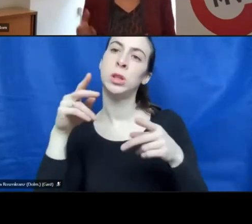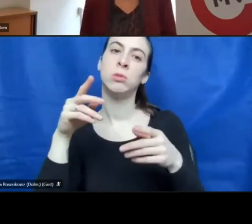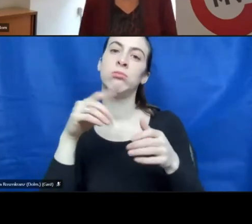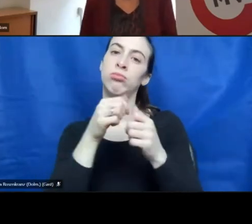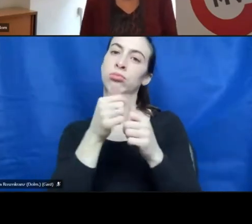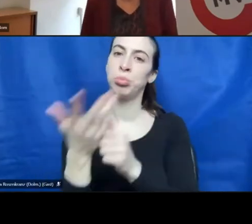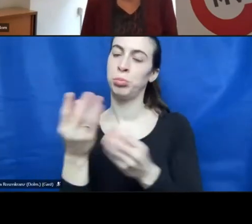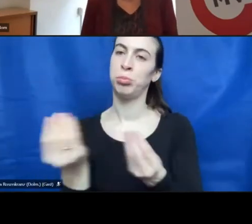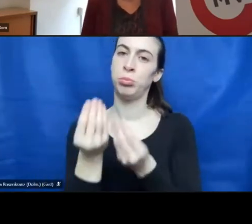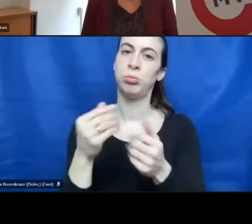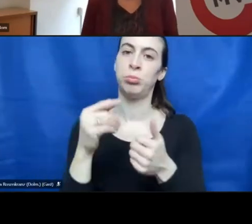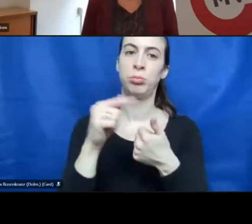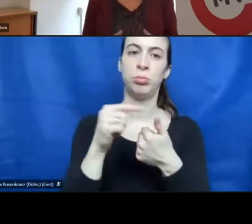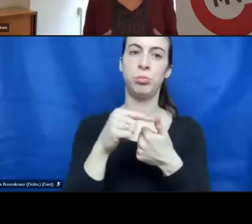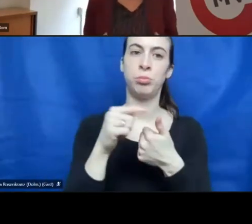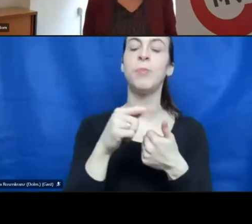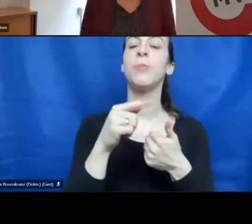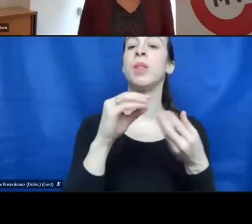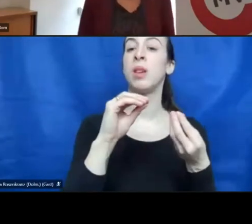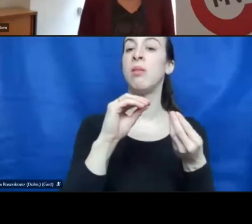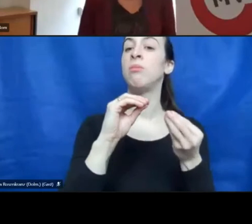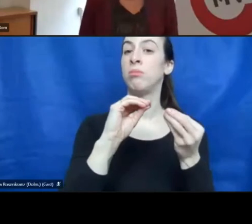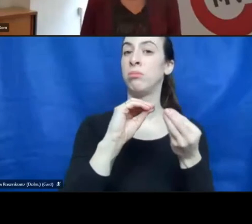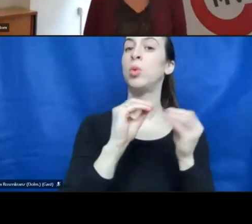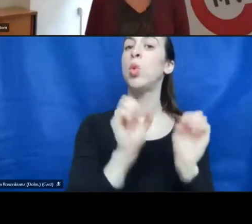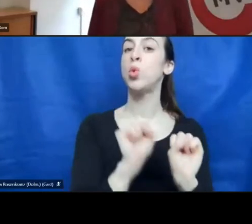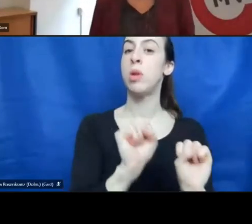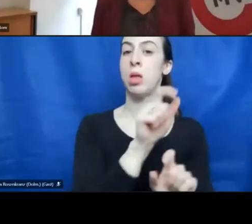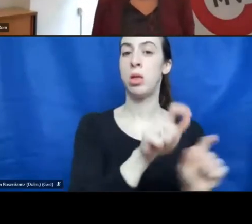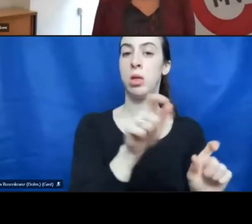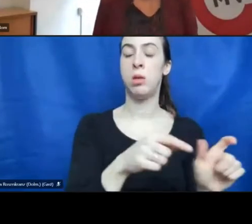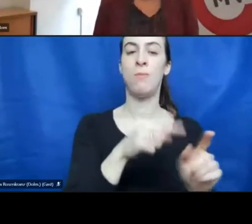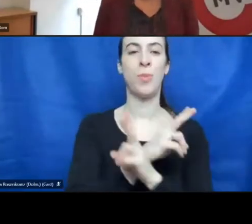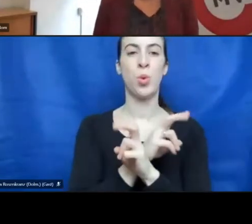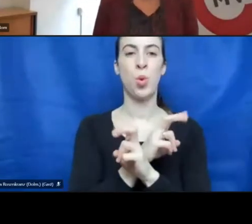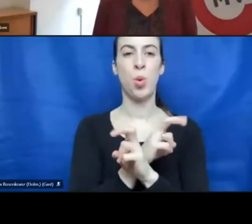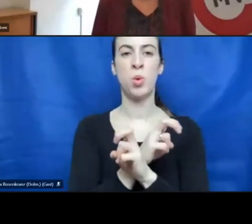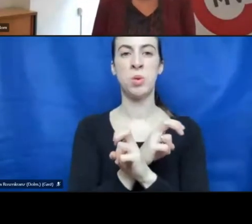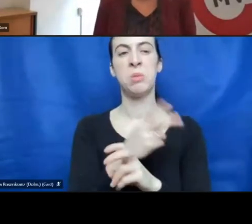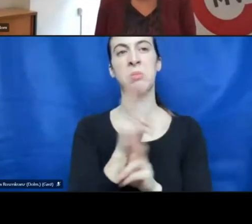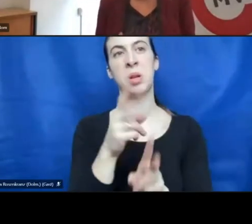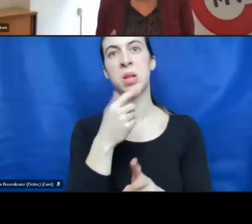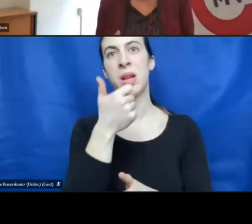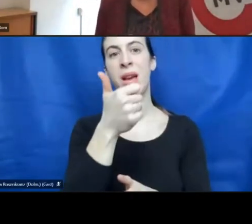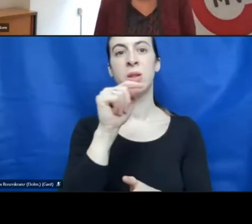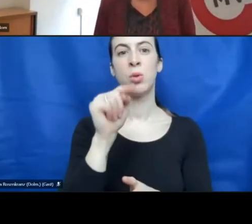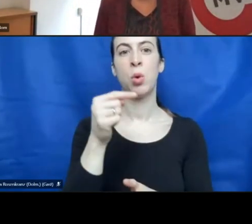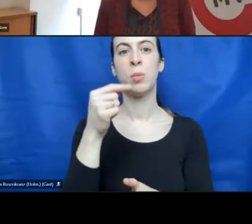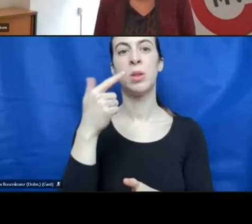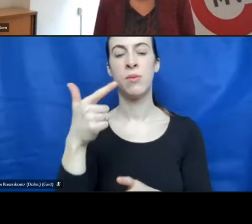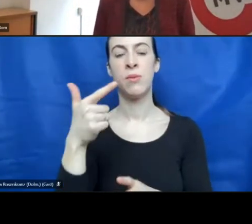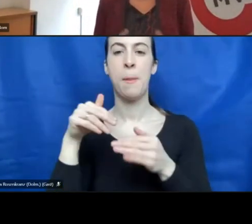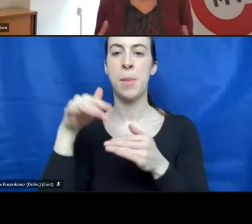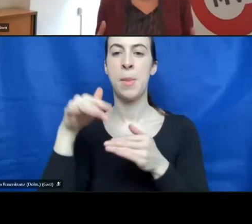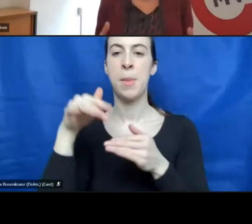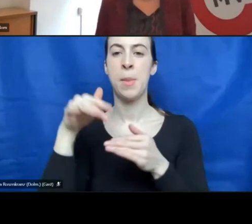First, there are the customers. Here we can say that in Austria are around 1.5 million smokers.